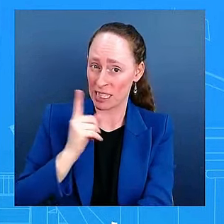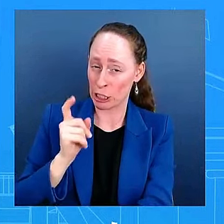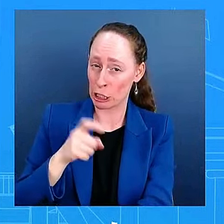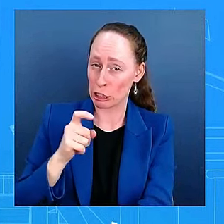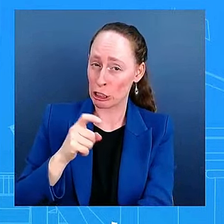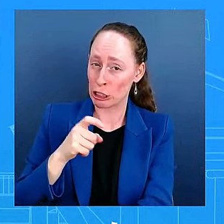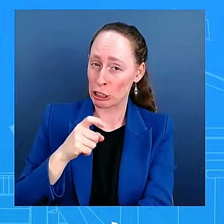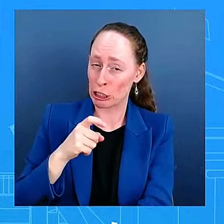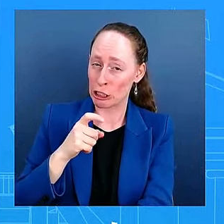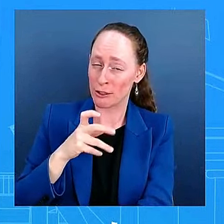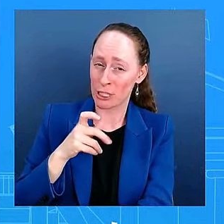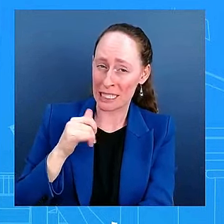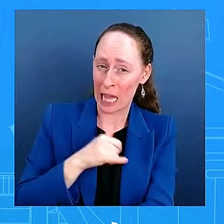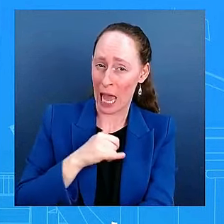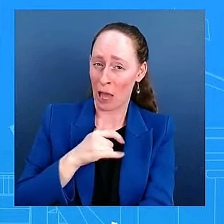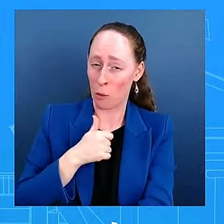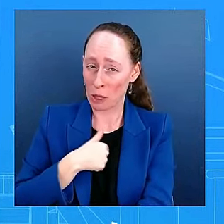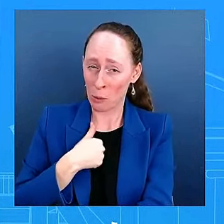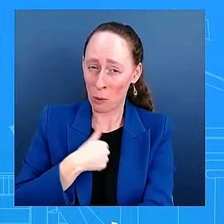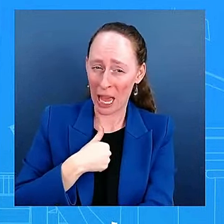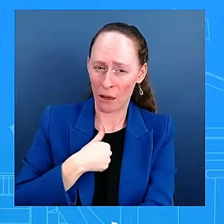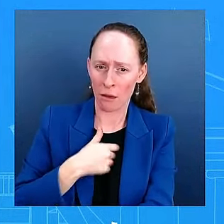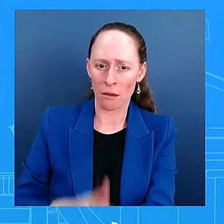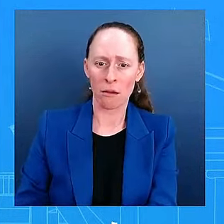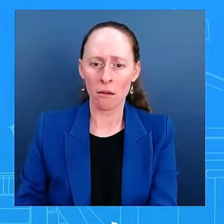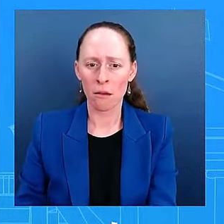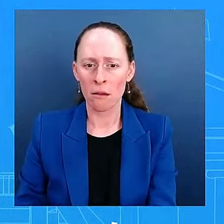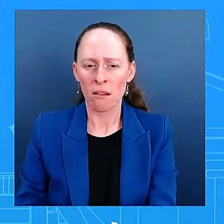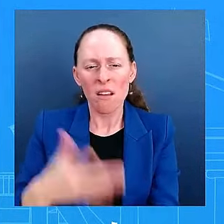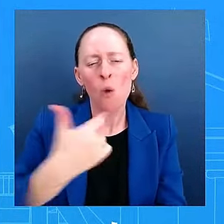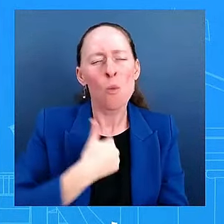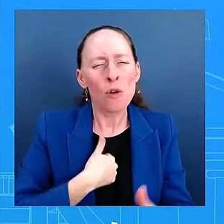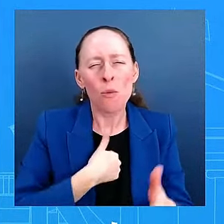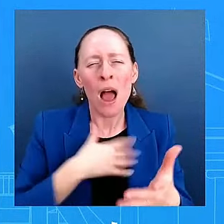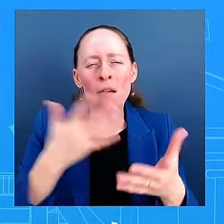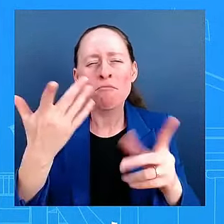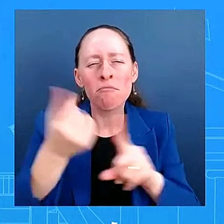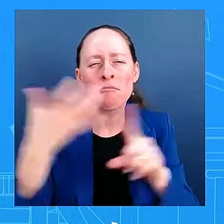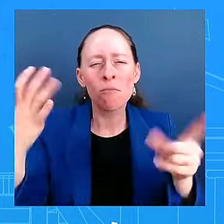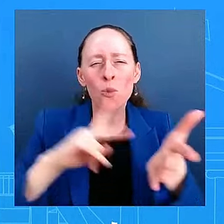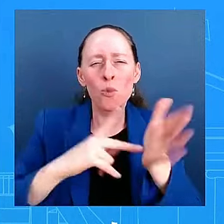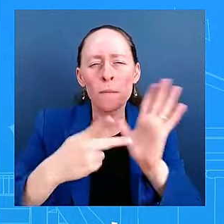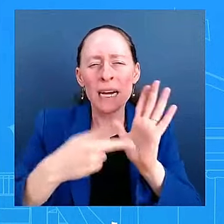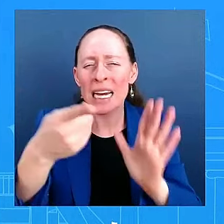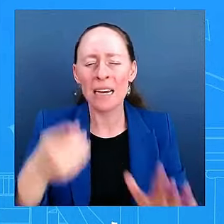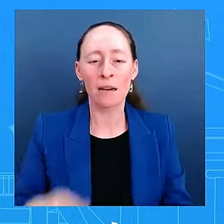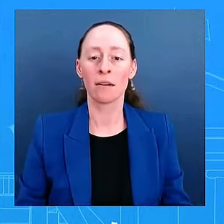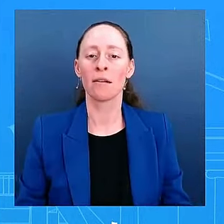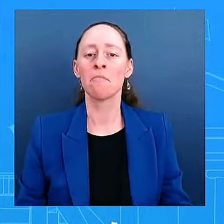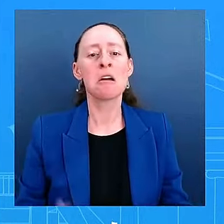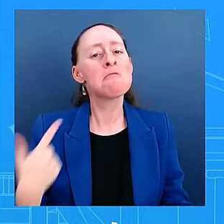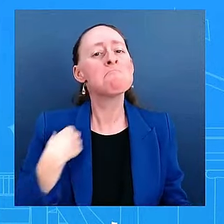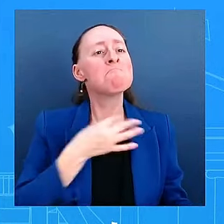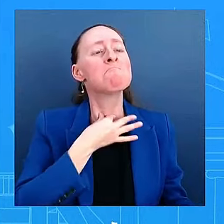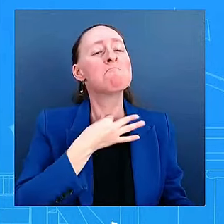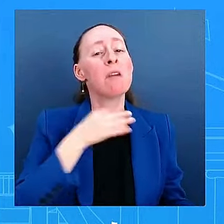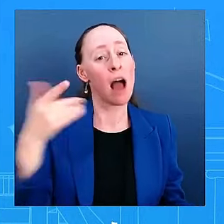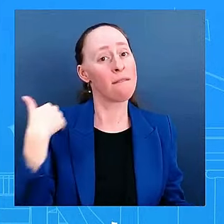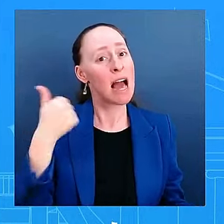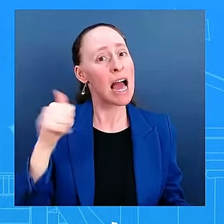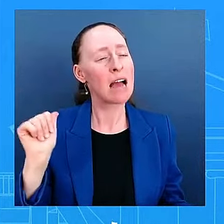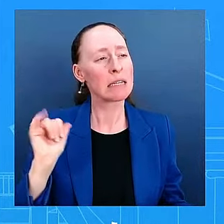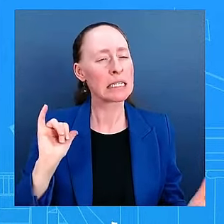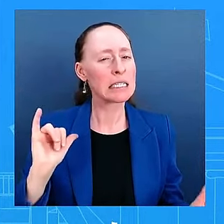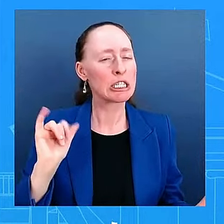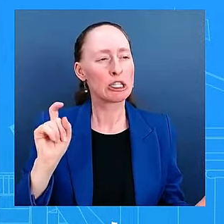out? I mean, I said this at the top, this was not the outcome that our team had wanted. So